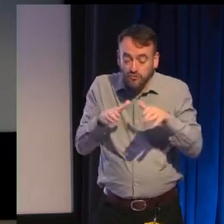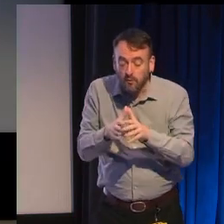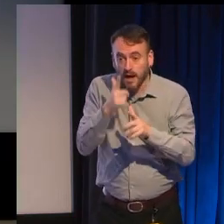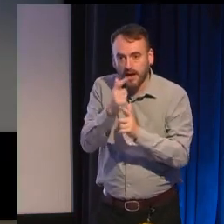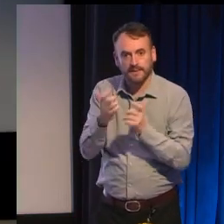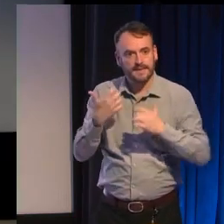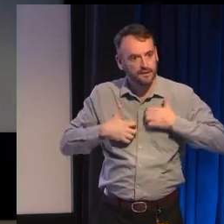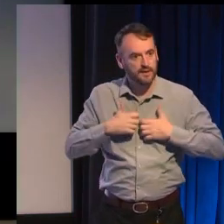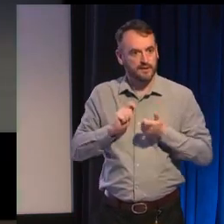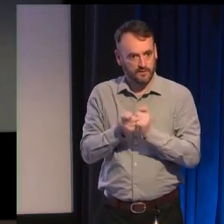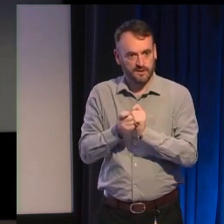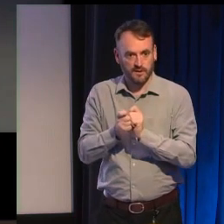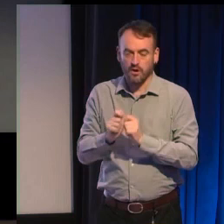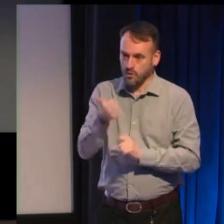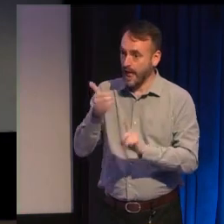for I think